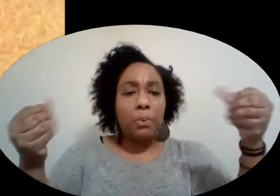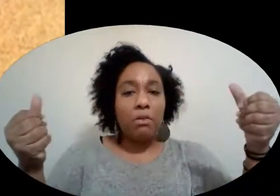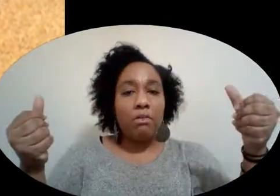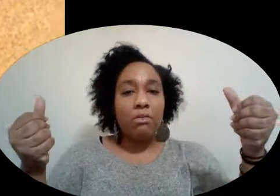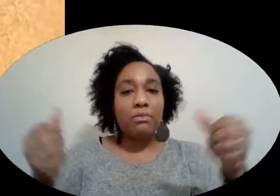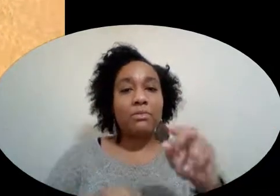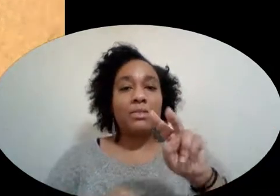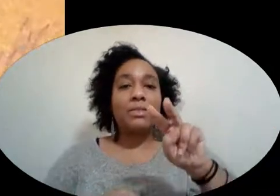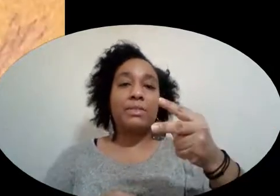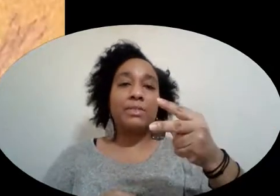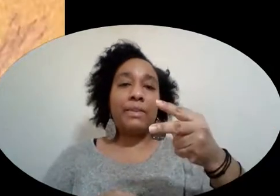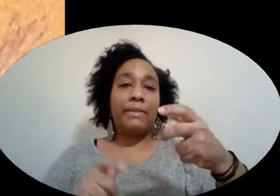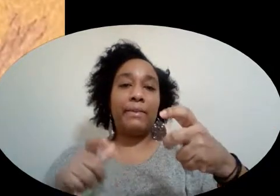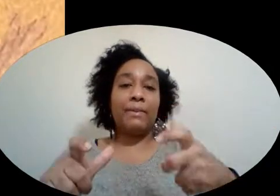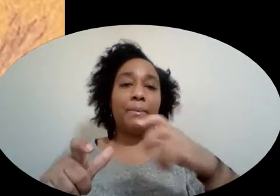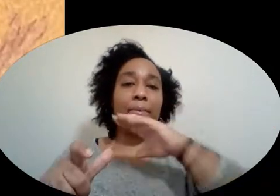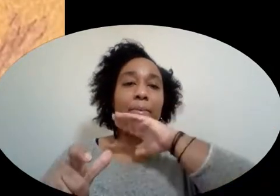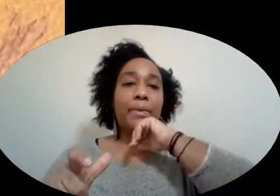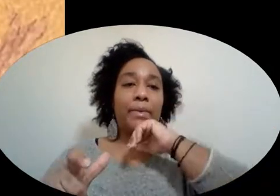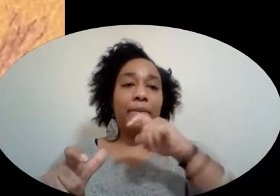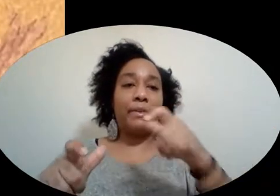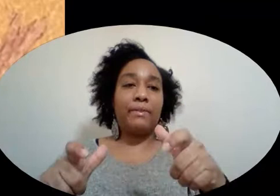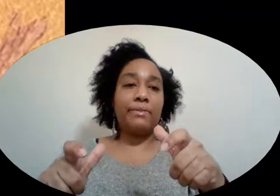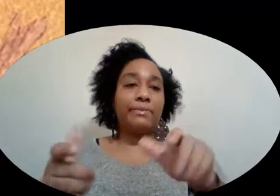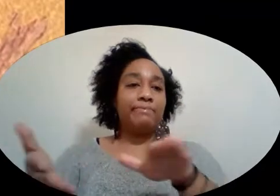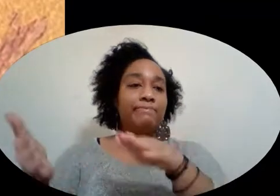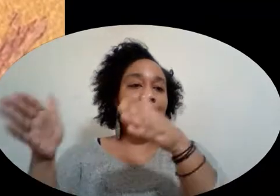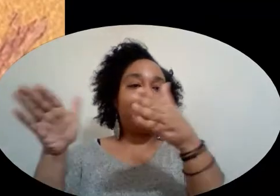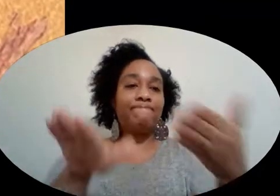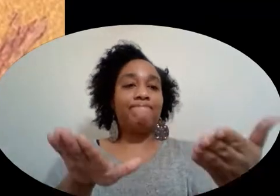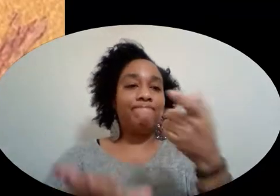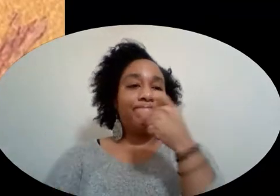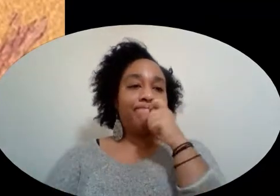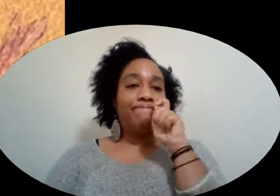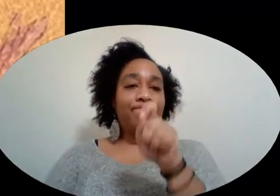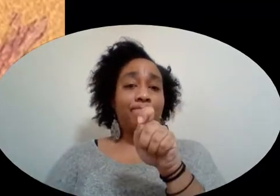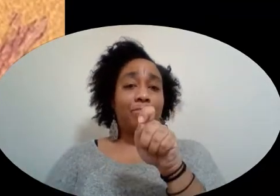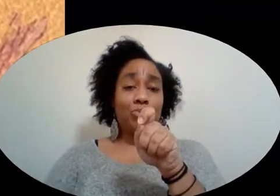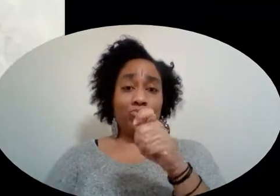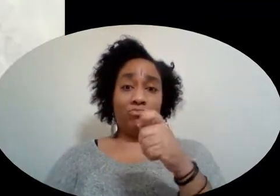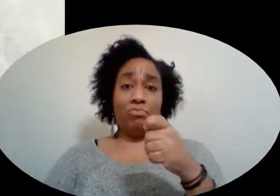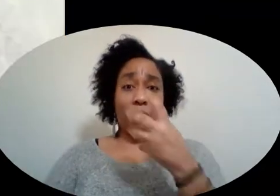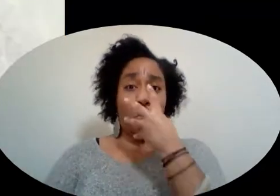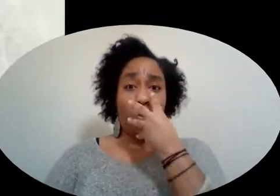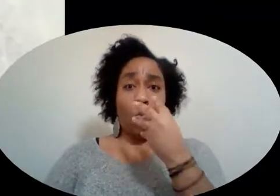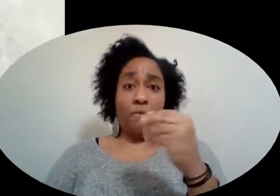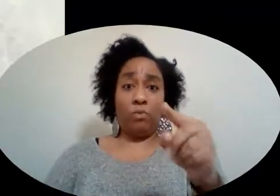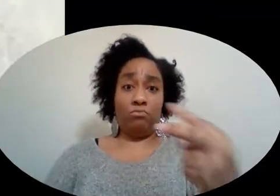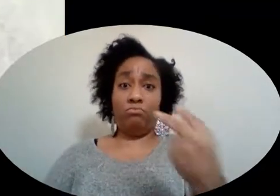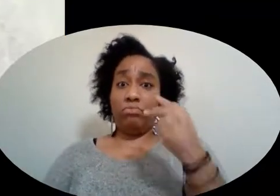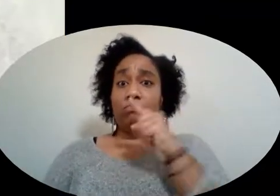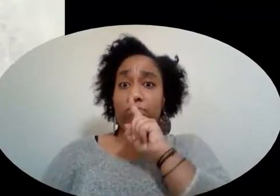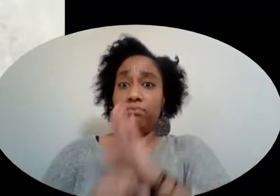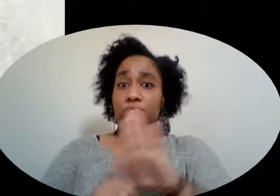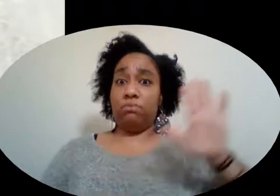was the second little pig Dead as a doornail Wolf's eye Now, you know